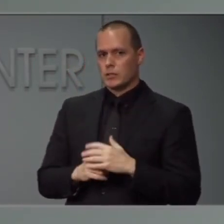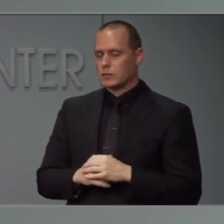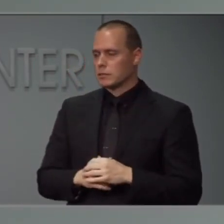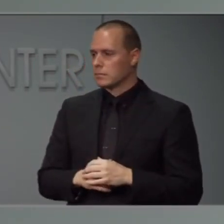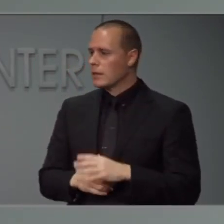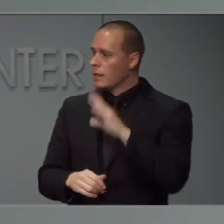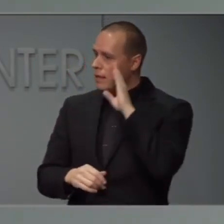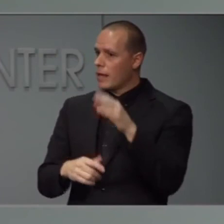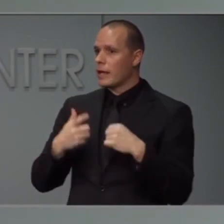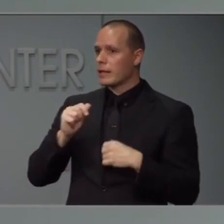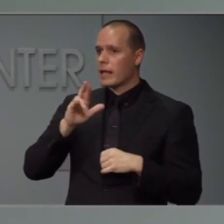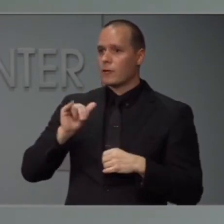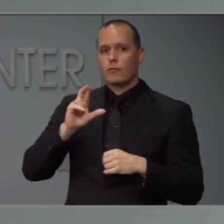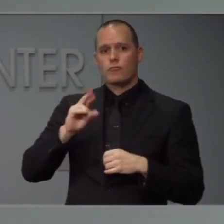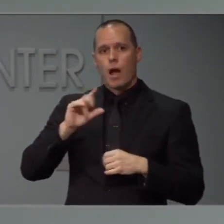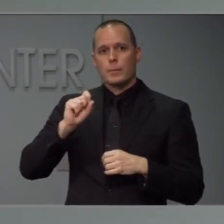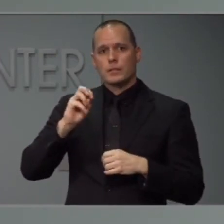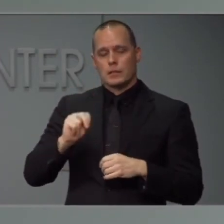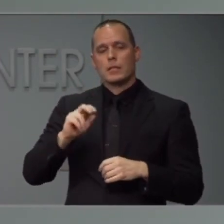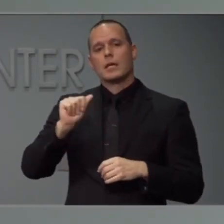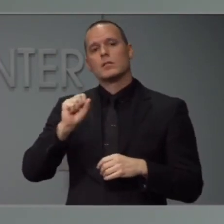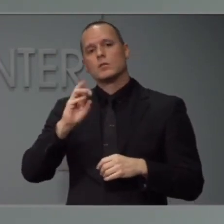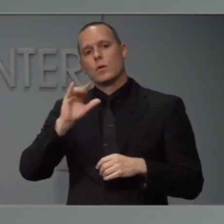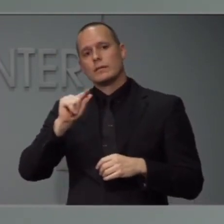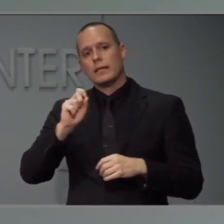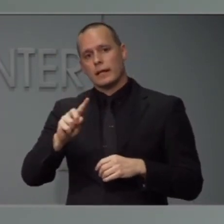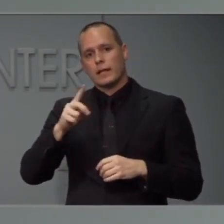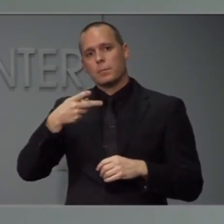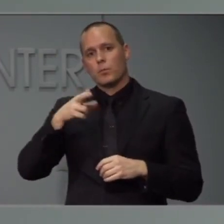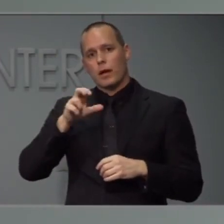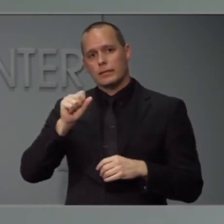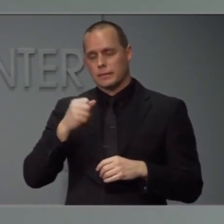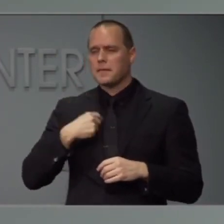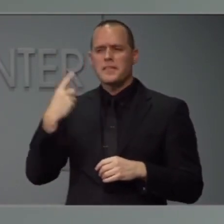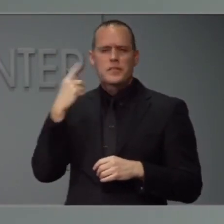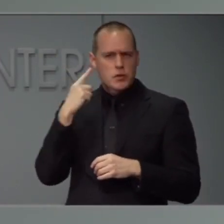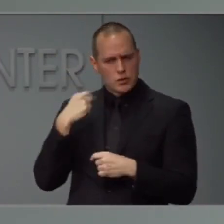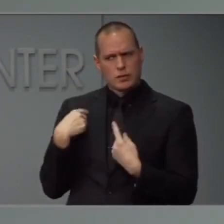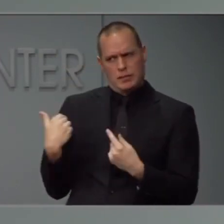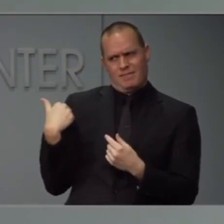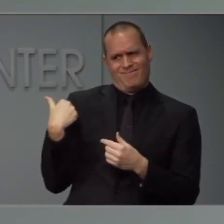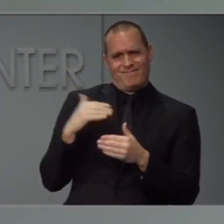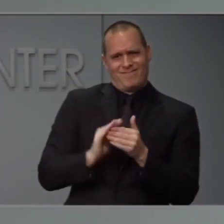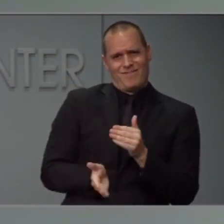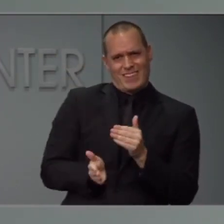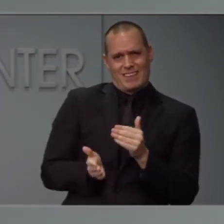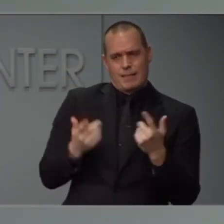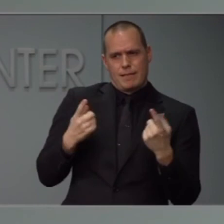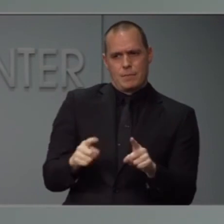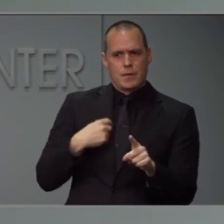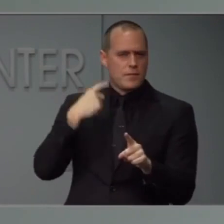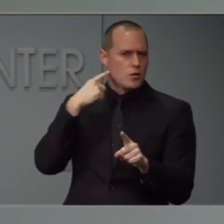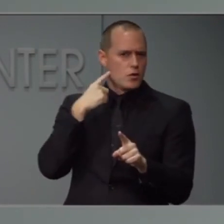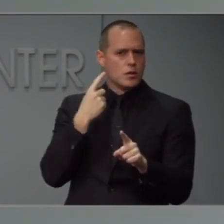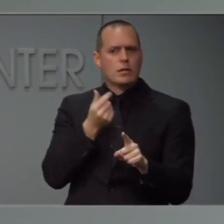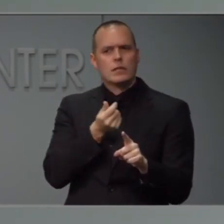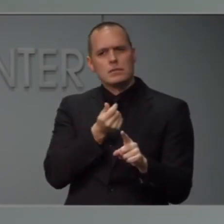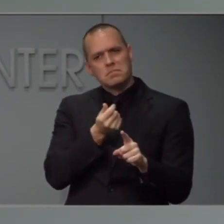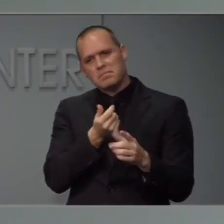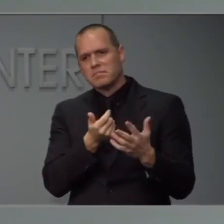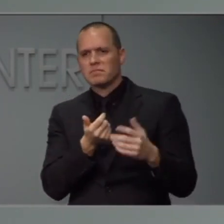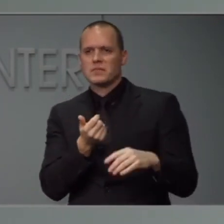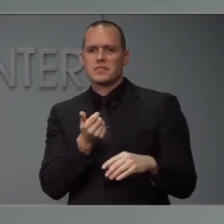Hey, it's Gary Robertson with Associated Press. We heard that over the weekend, we have about a couple dozen